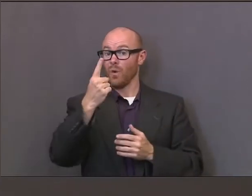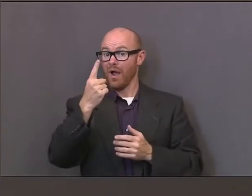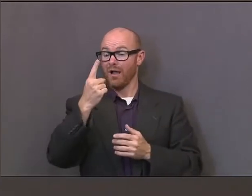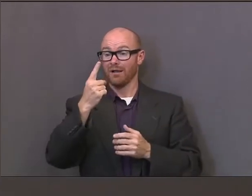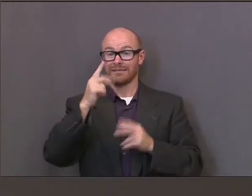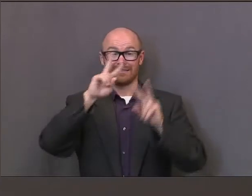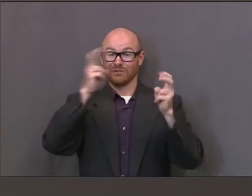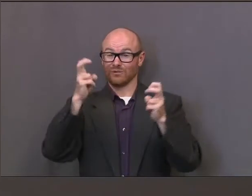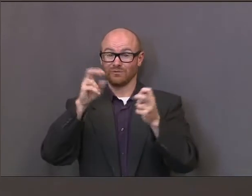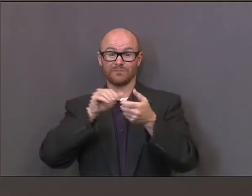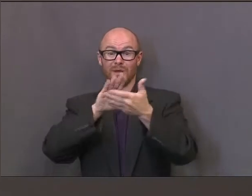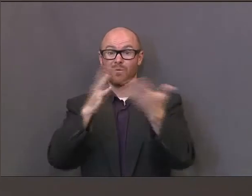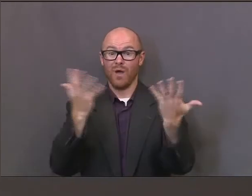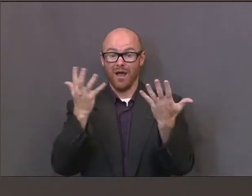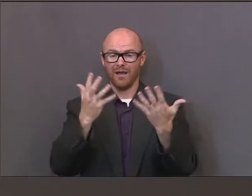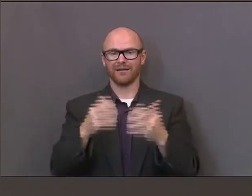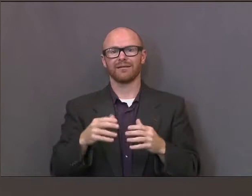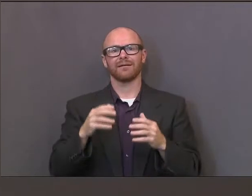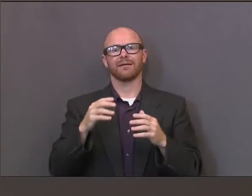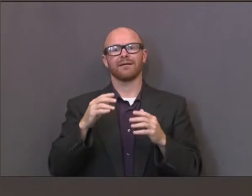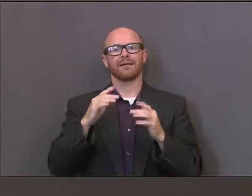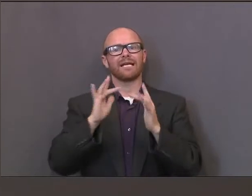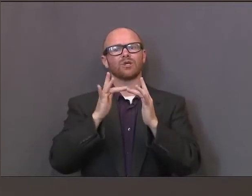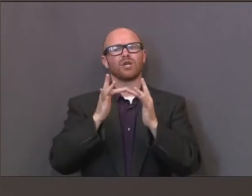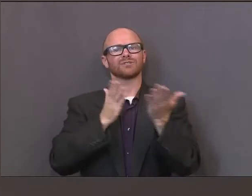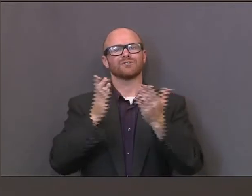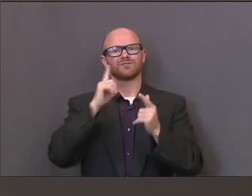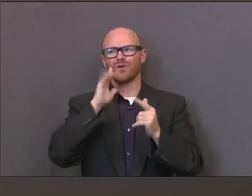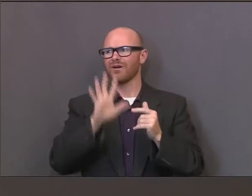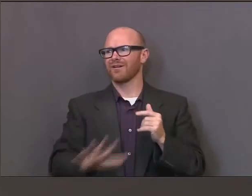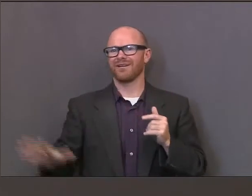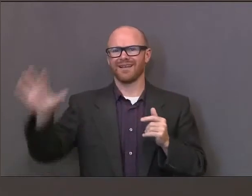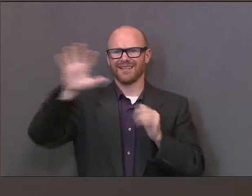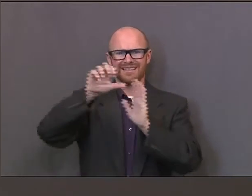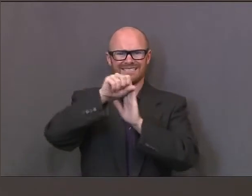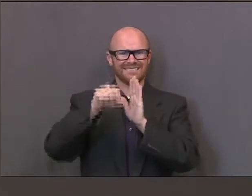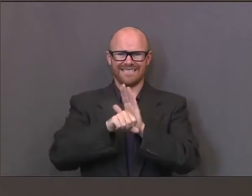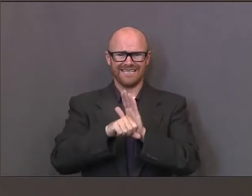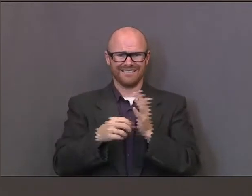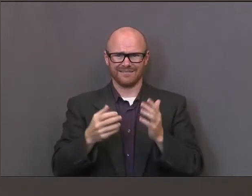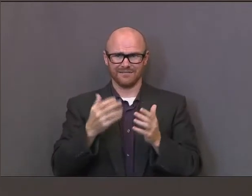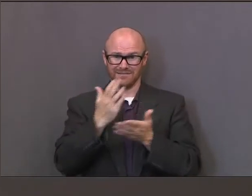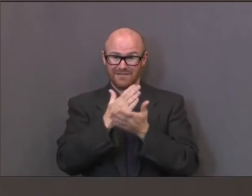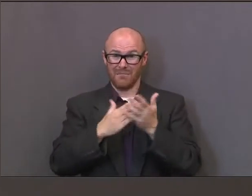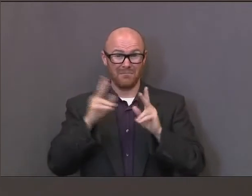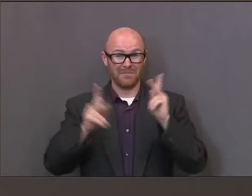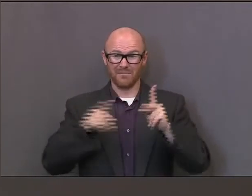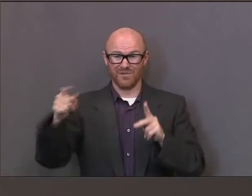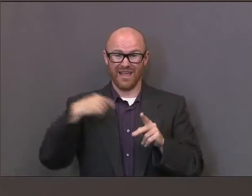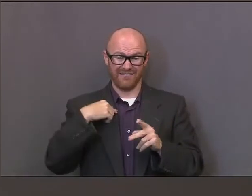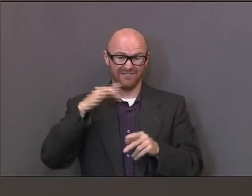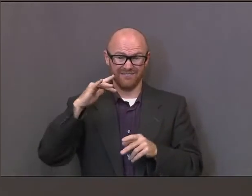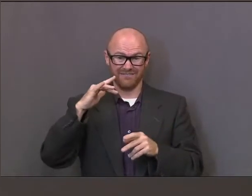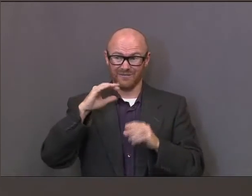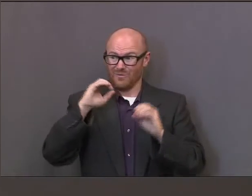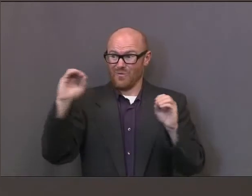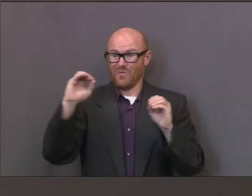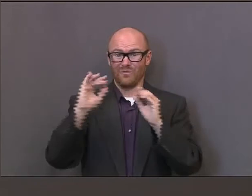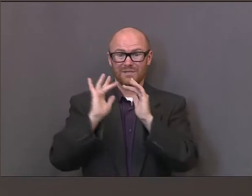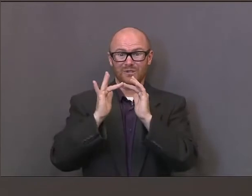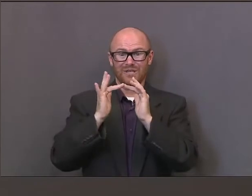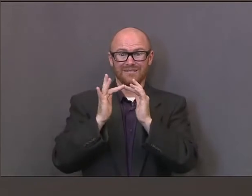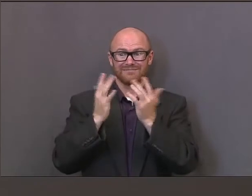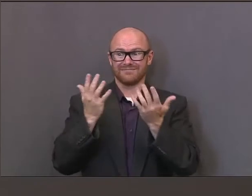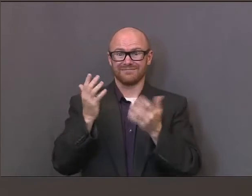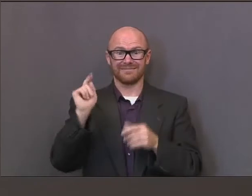accessibility to broadband services for all of our students. As we move to online, we have to keep that top of mind, that we need to make sure that these